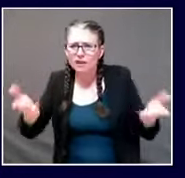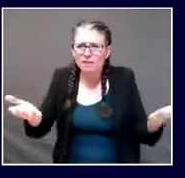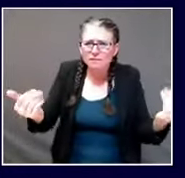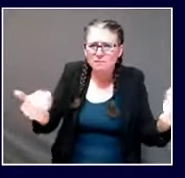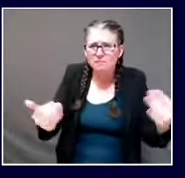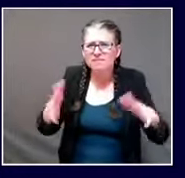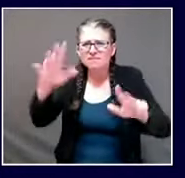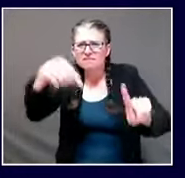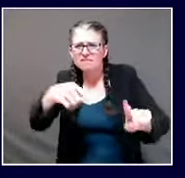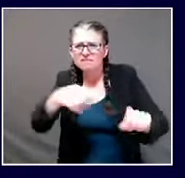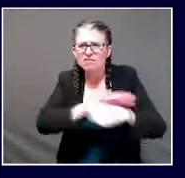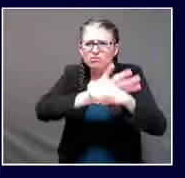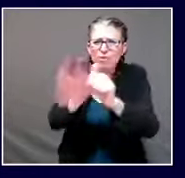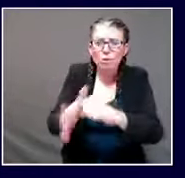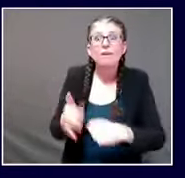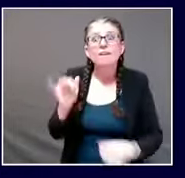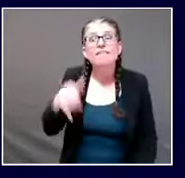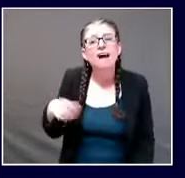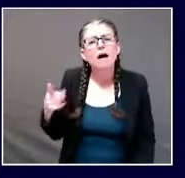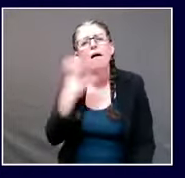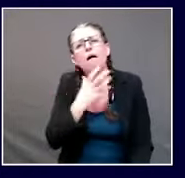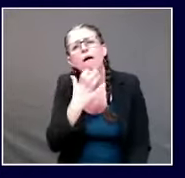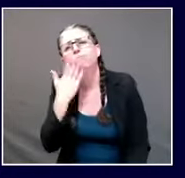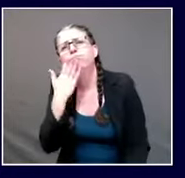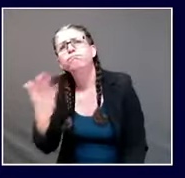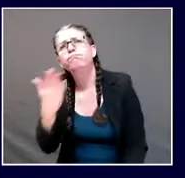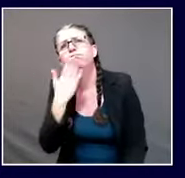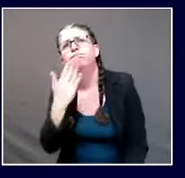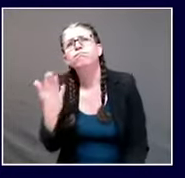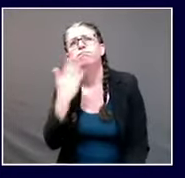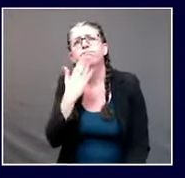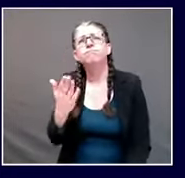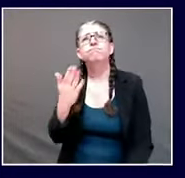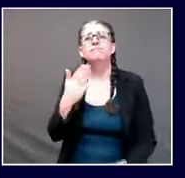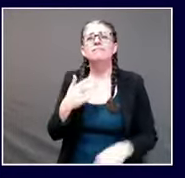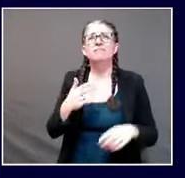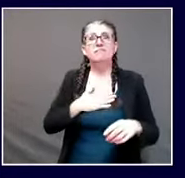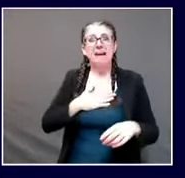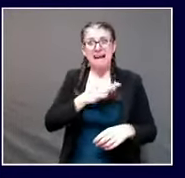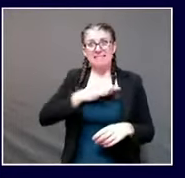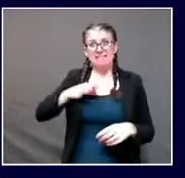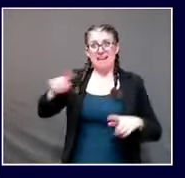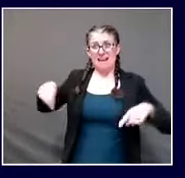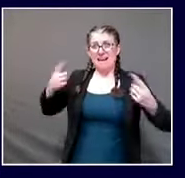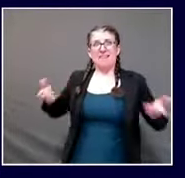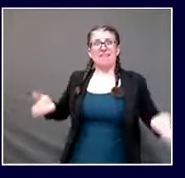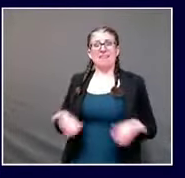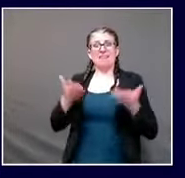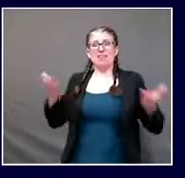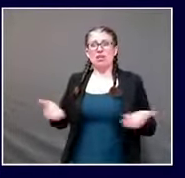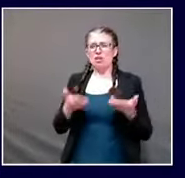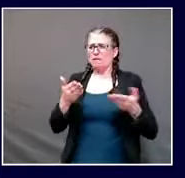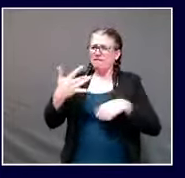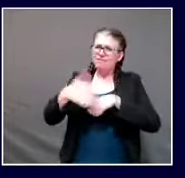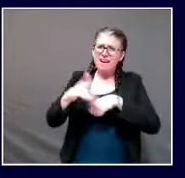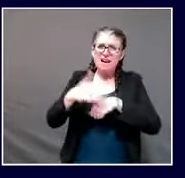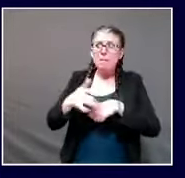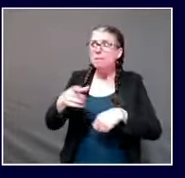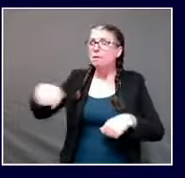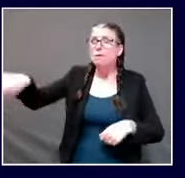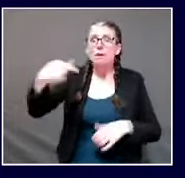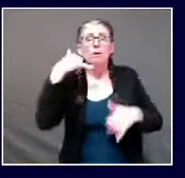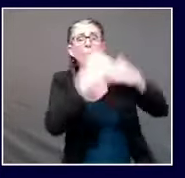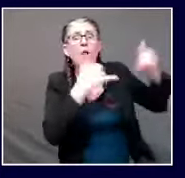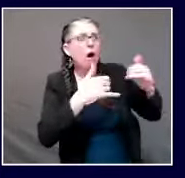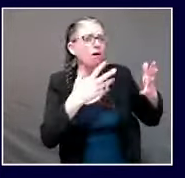always brainstorming, solving problems, and saving lives every day. I give thanks, too,